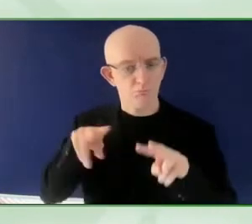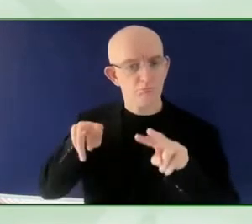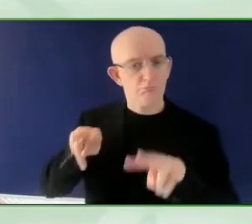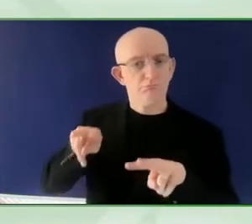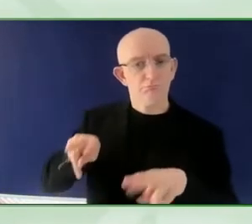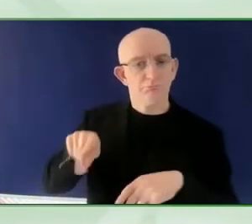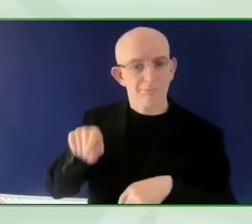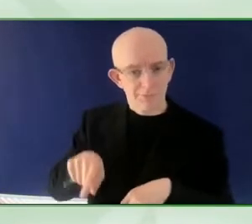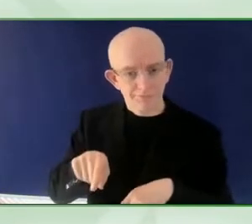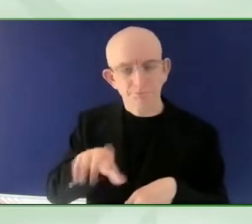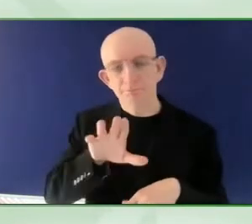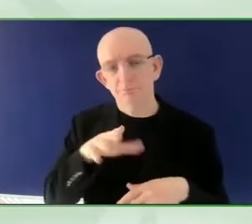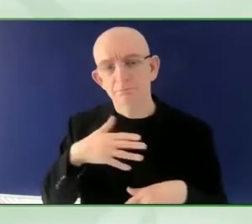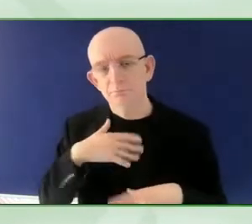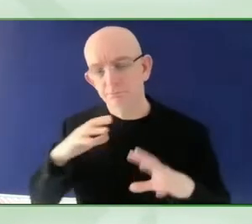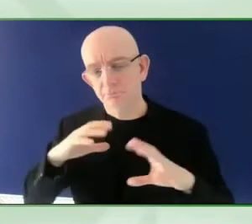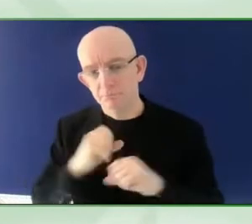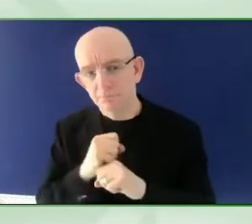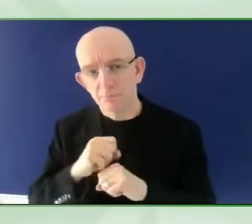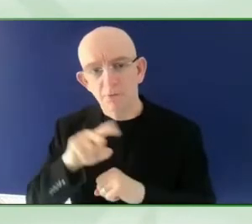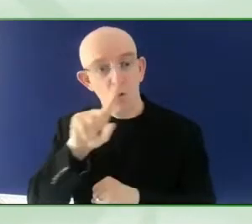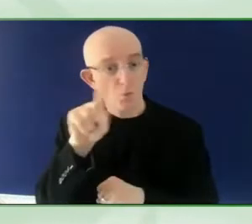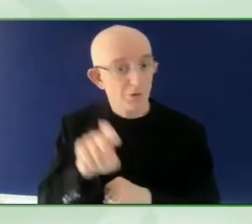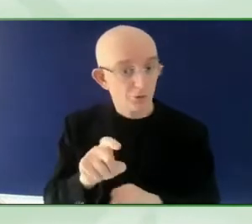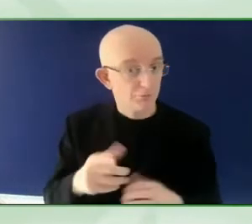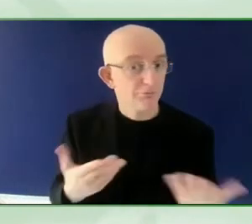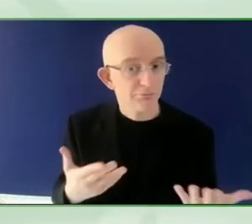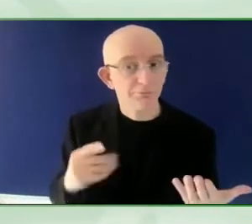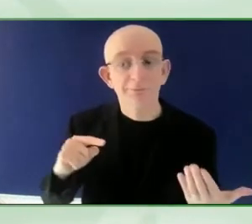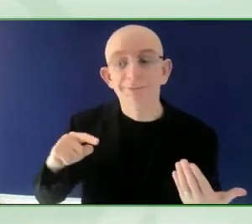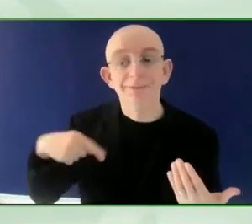next events and challenges?